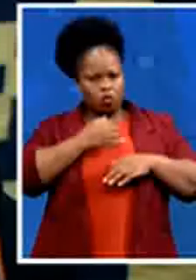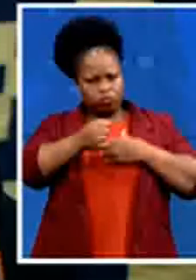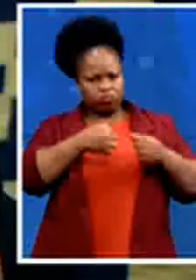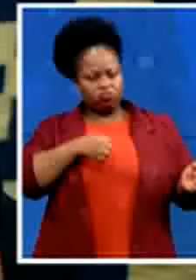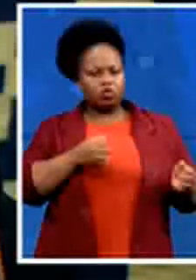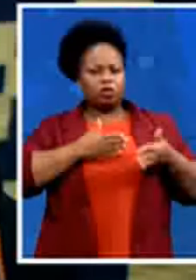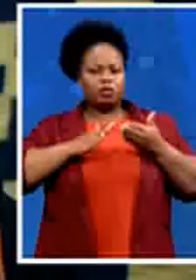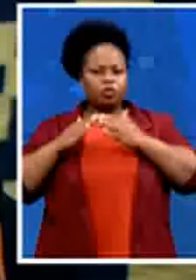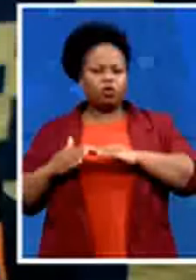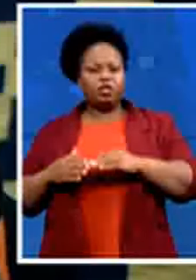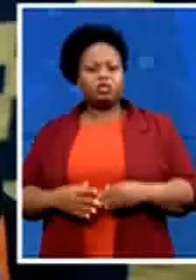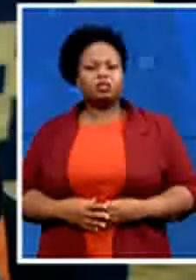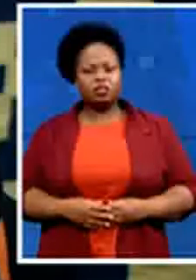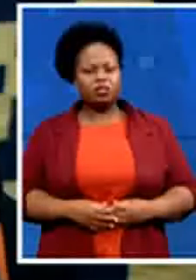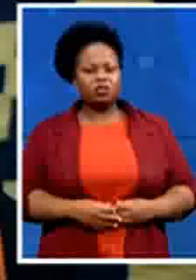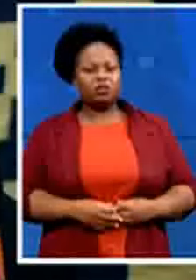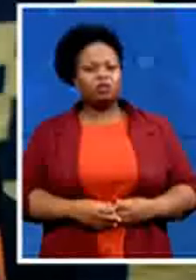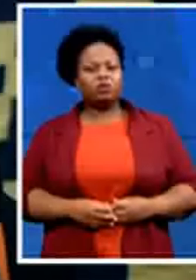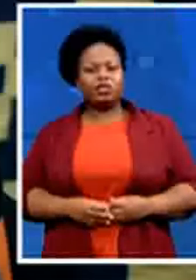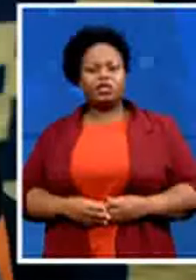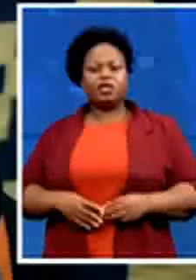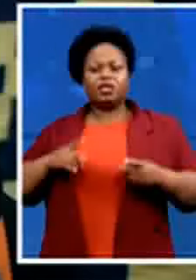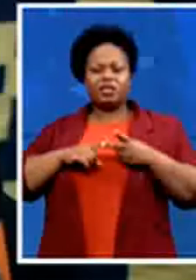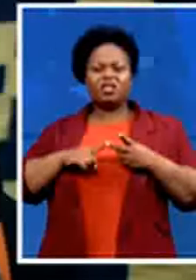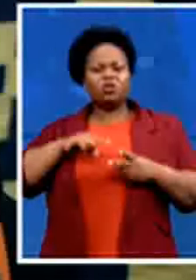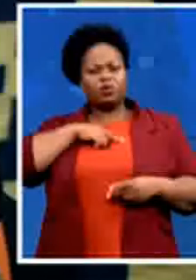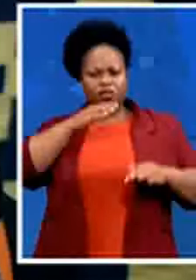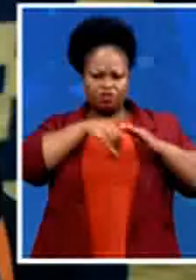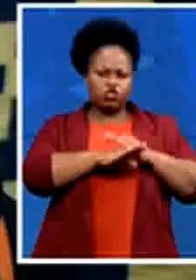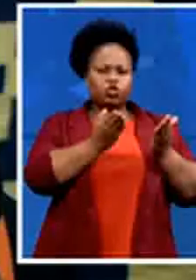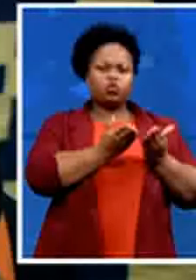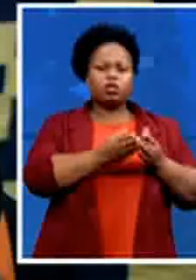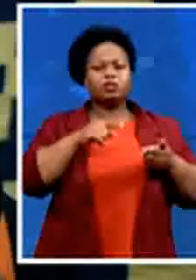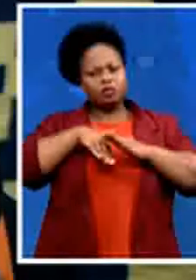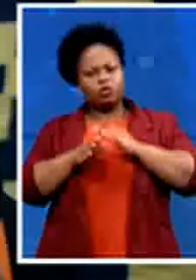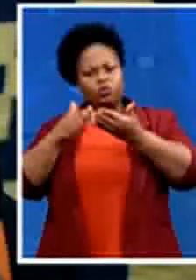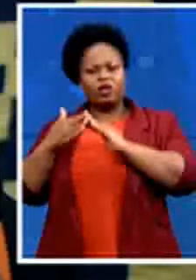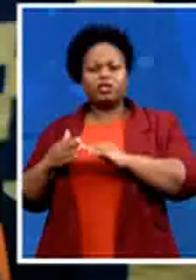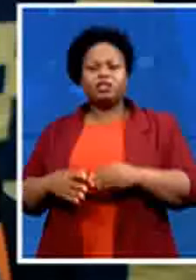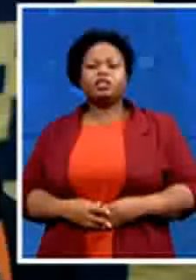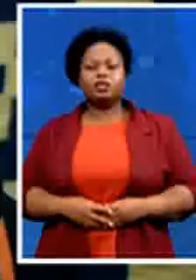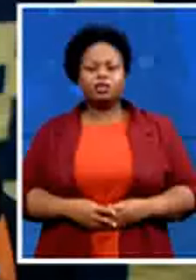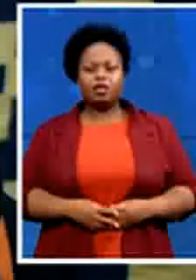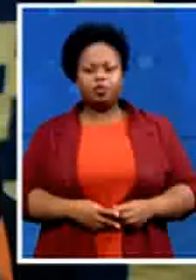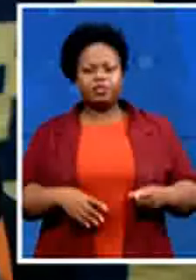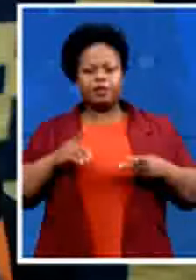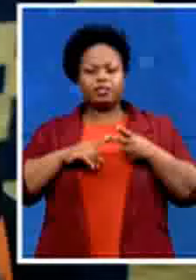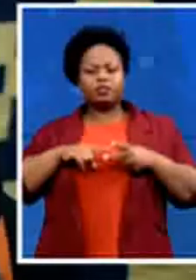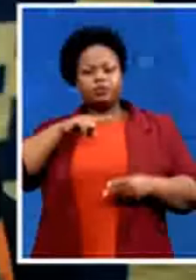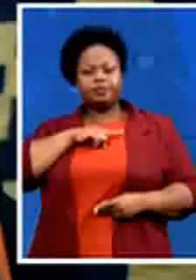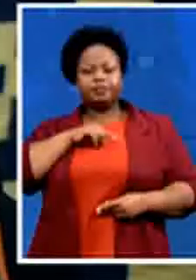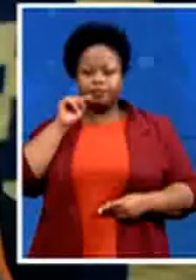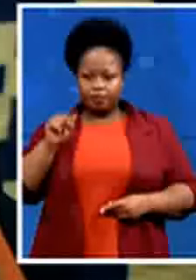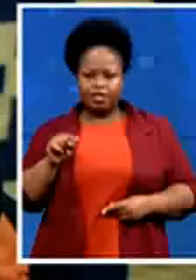and all over we need more social workers we need more drug counselors and more community amenities